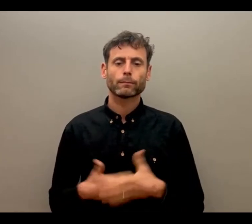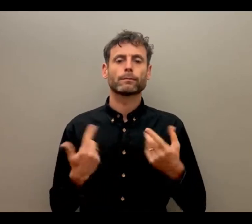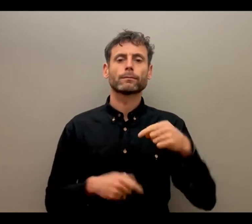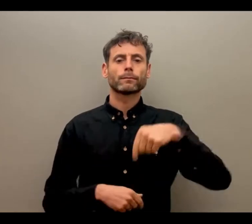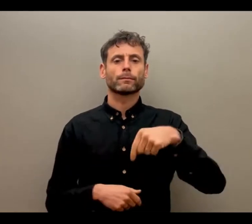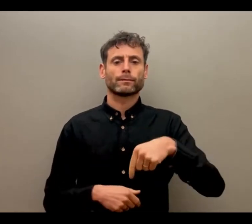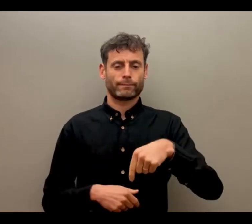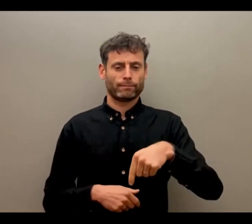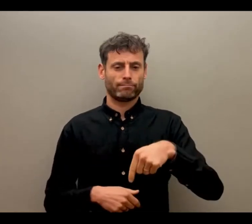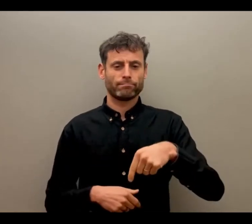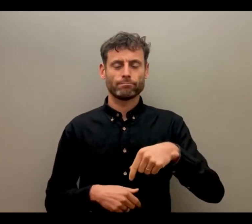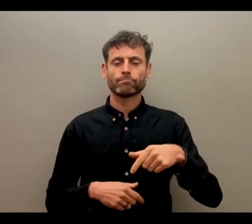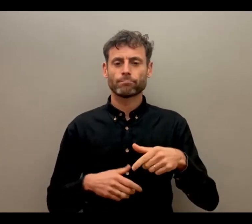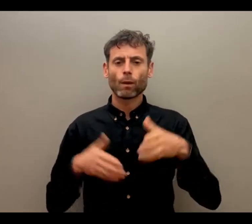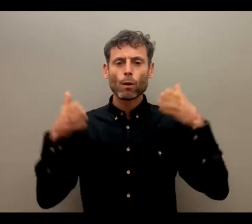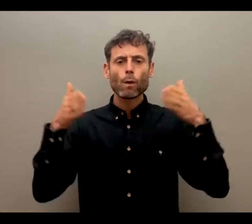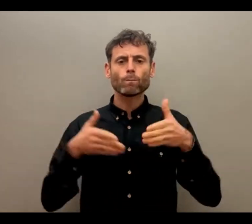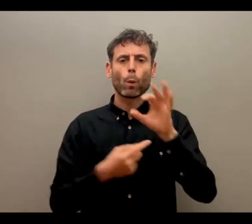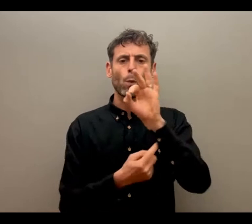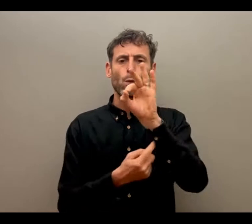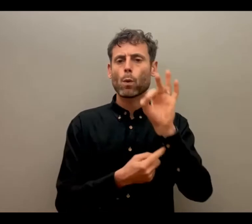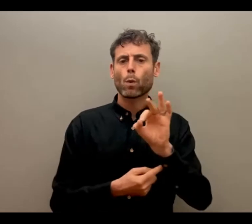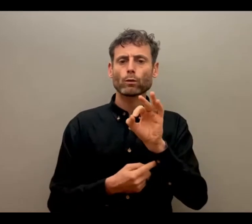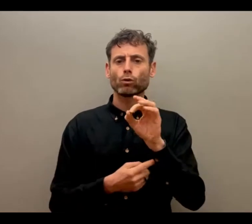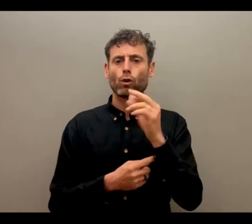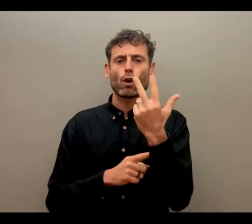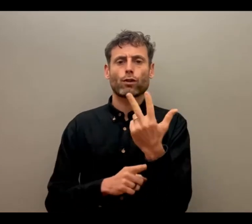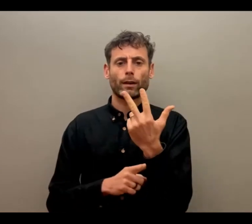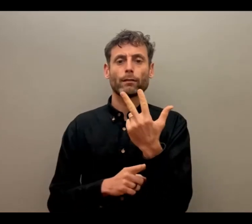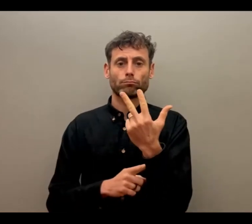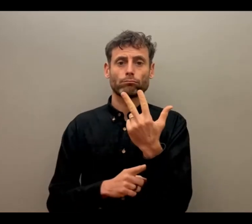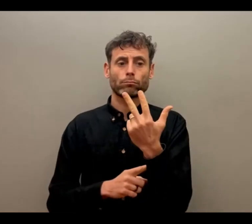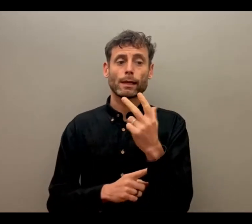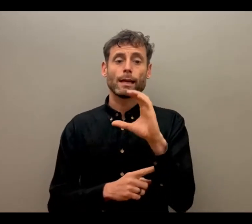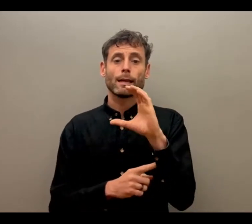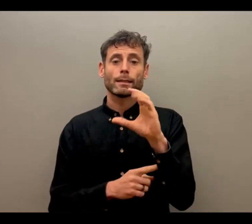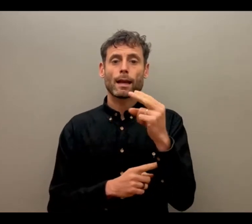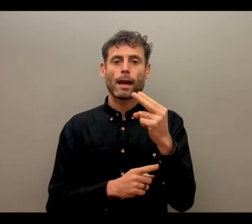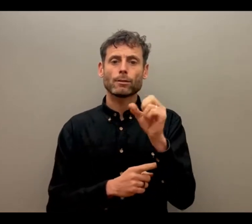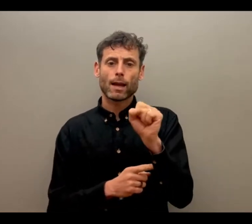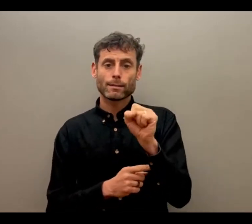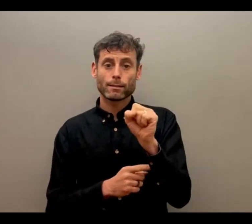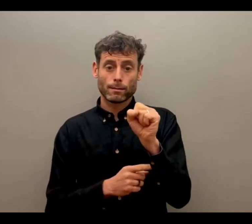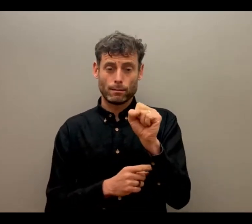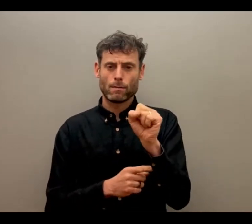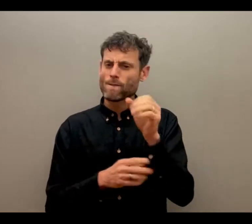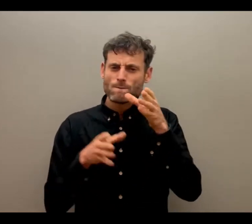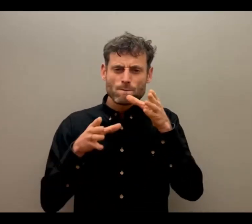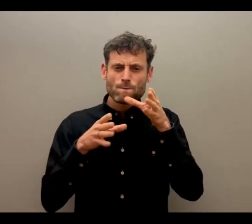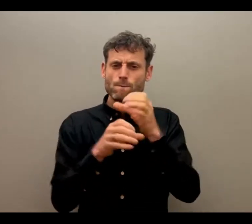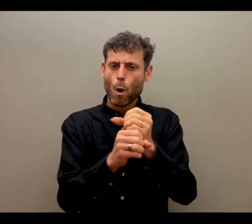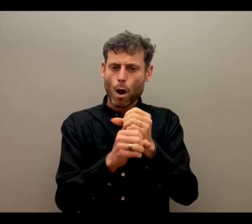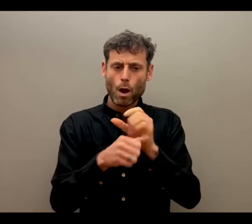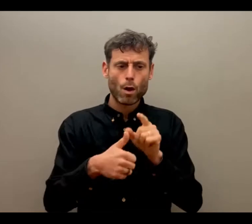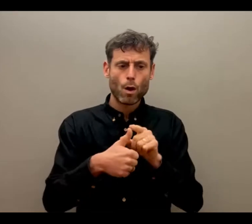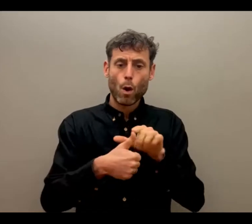be question three, which is around the CHS foci localization, PSEAH, and disability